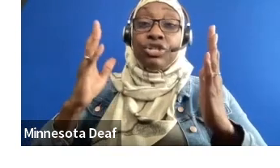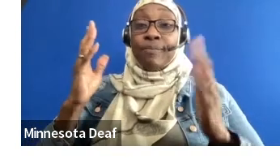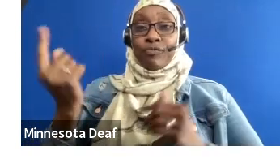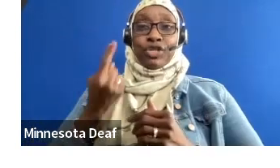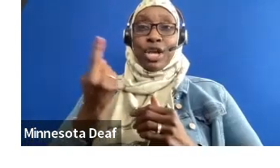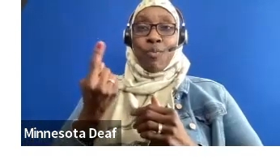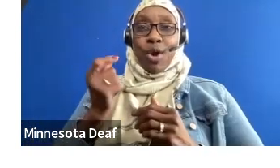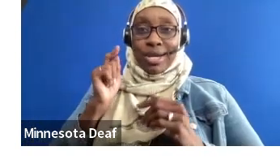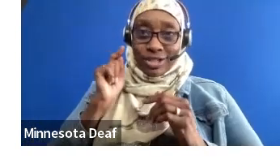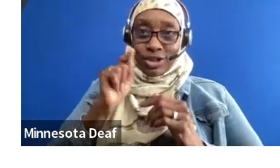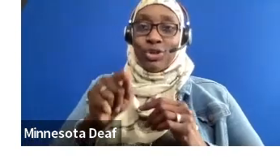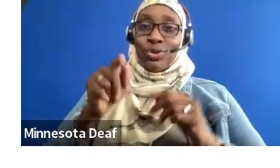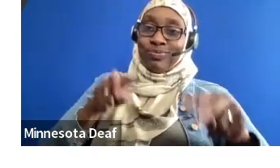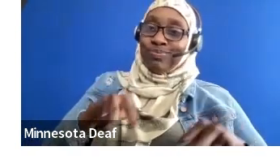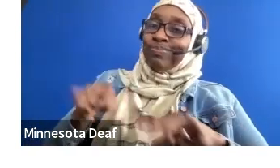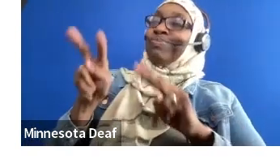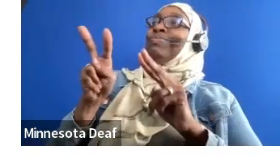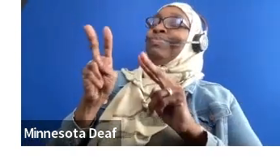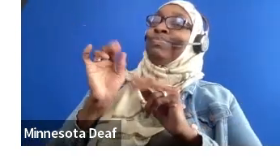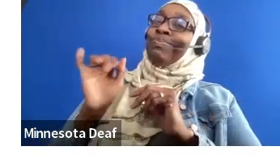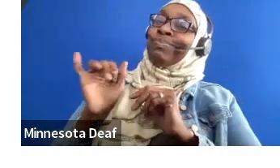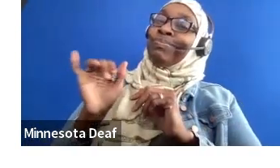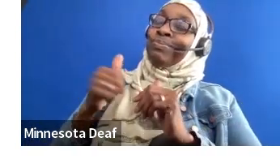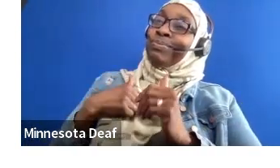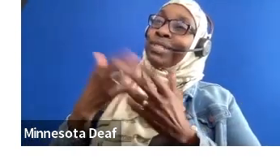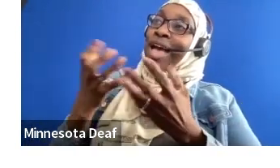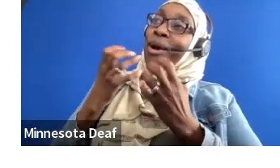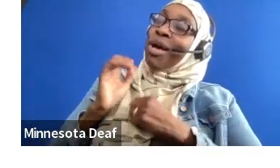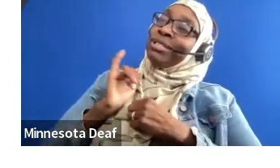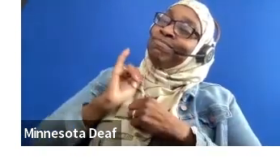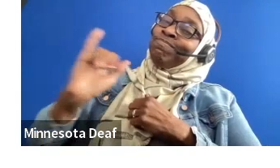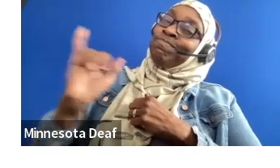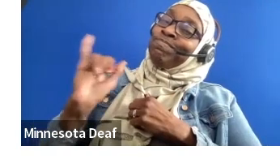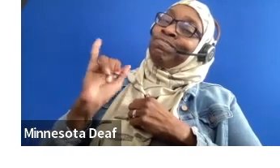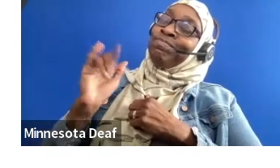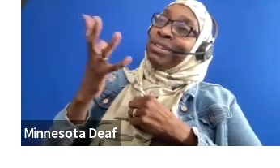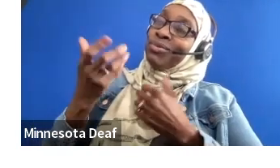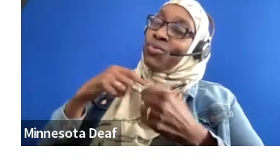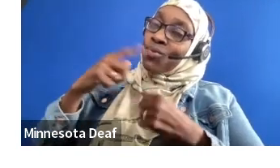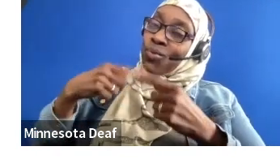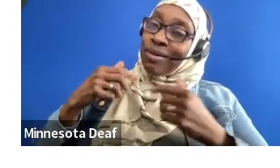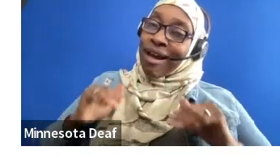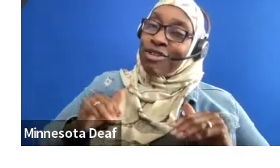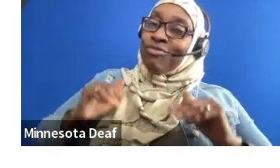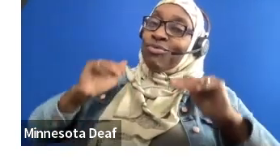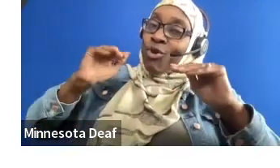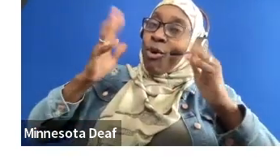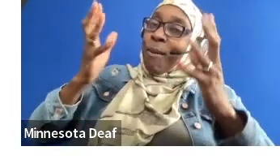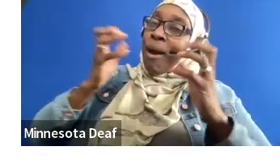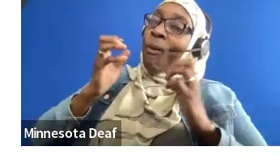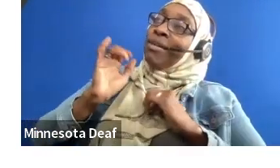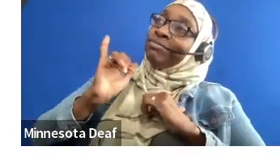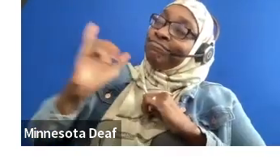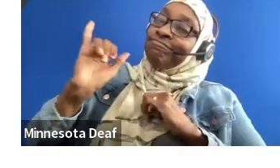I want that, right? I want to be like that person when I grow up. This person is pushing me beyond my comfort zone, right? However,